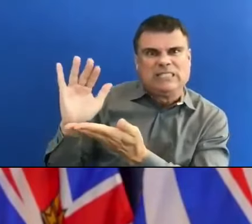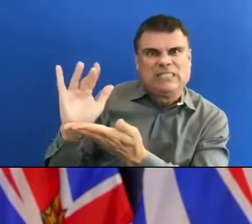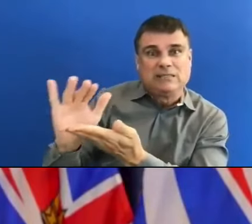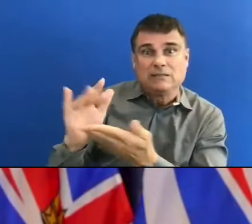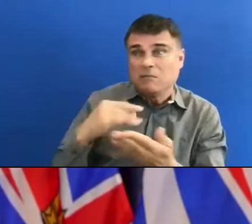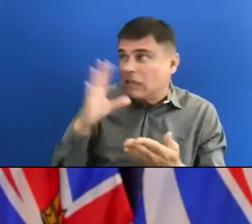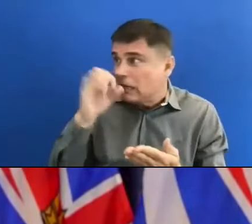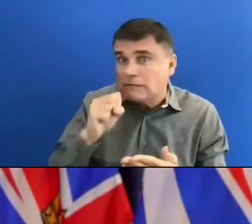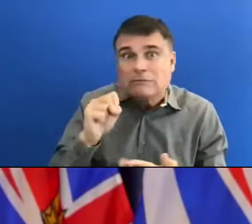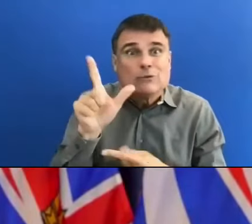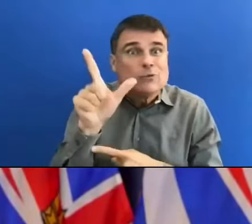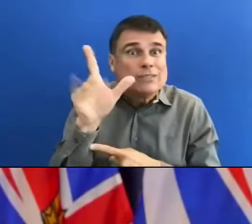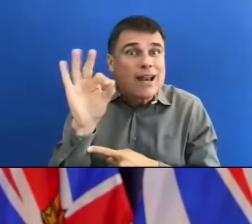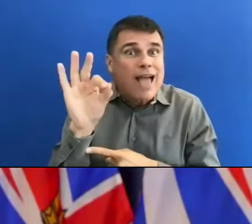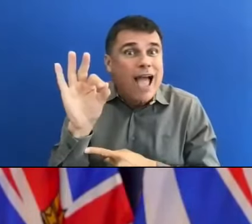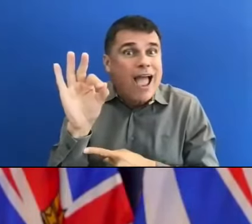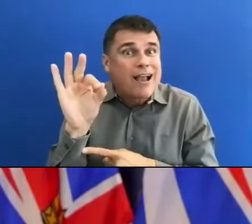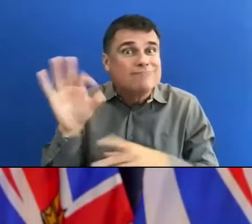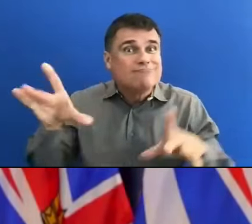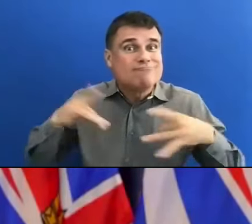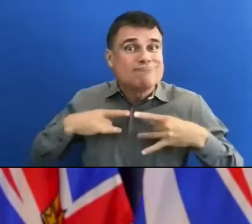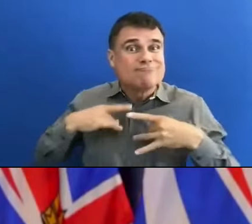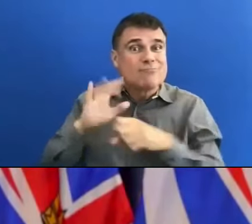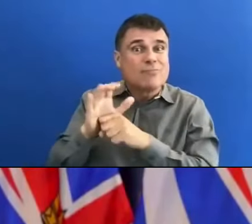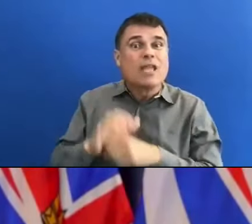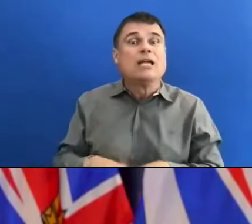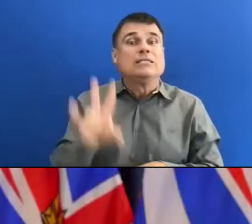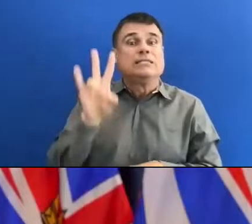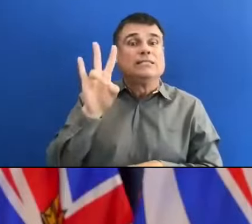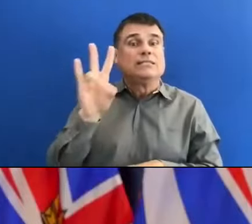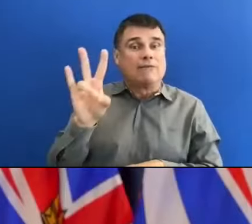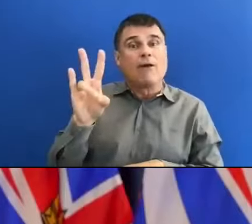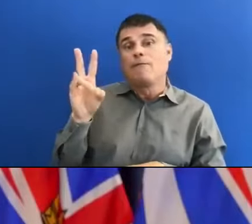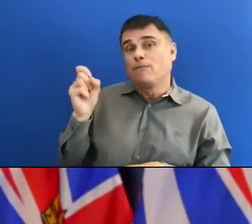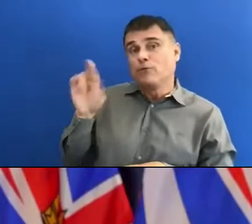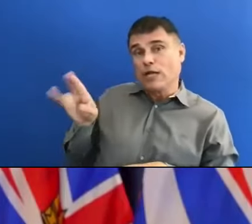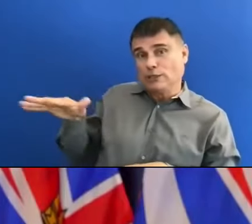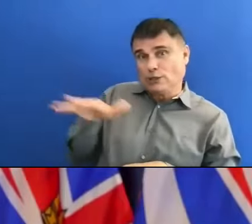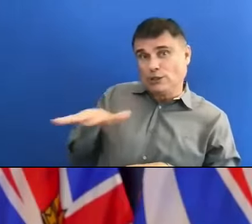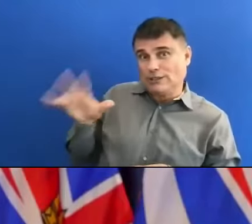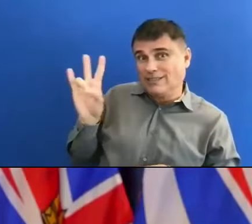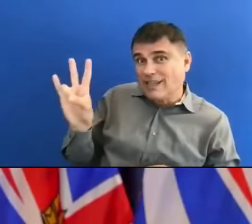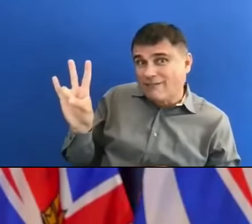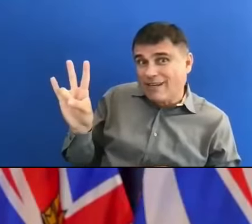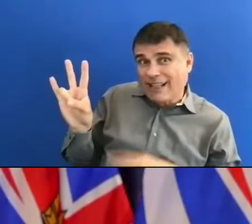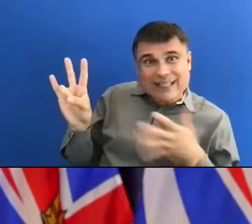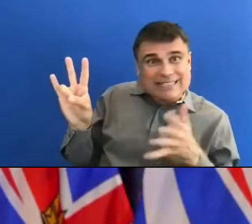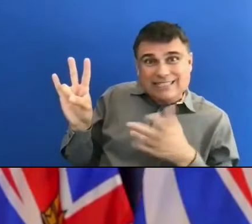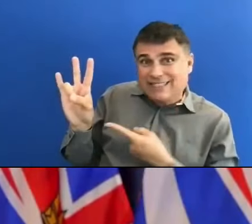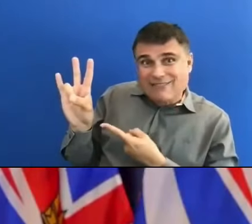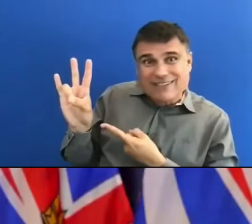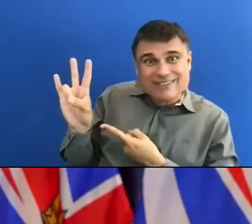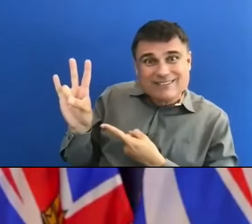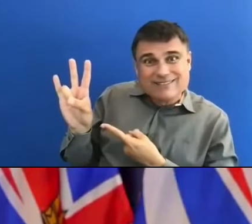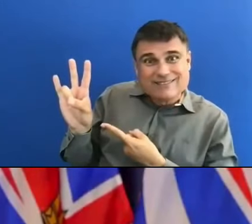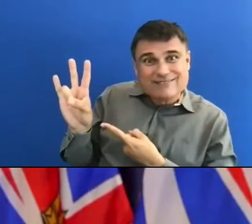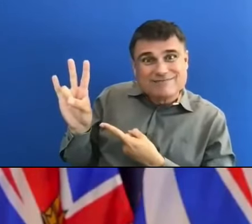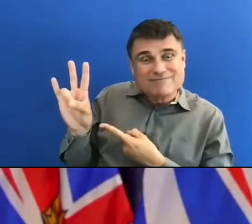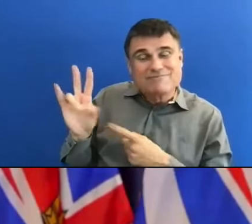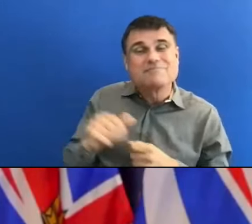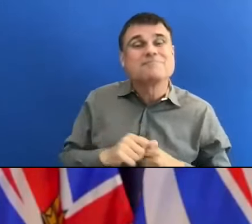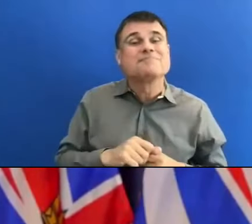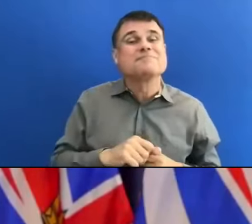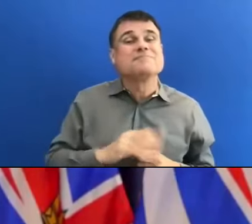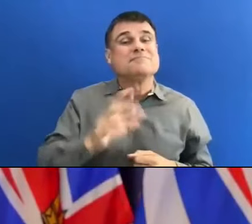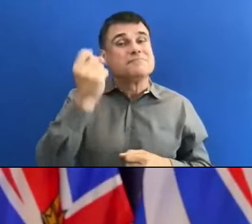today. Seven in Fraser Health. Seven in Fraser Health. And these outcomes are a direct result of the efforts